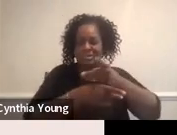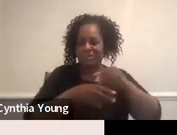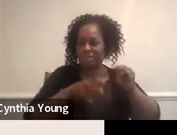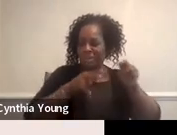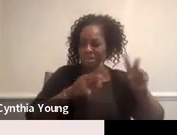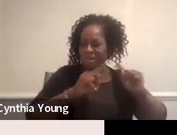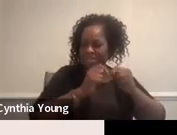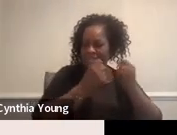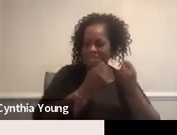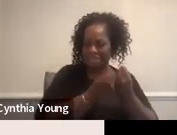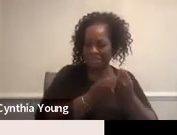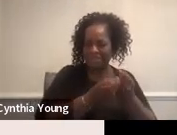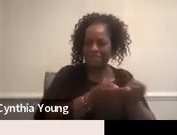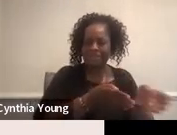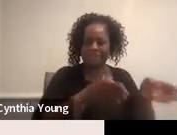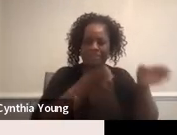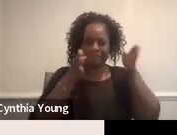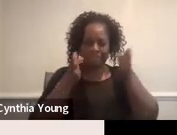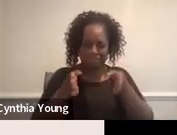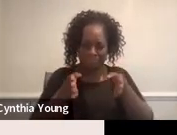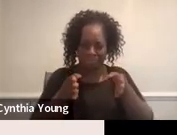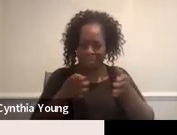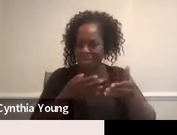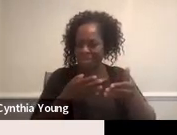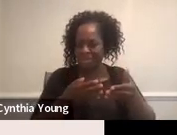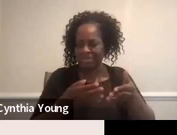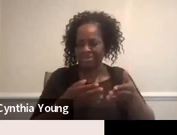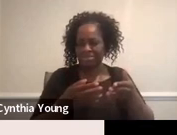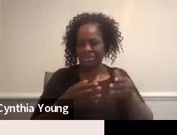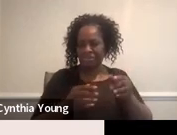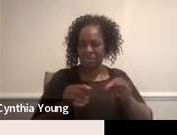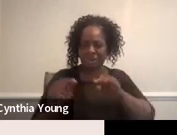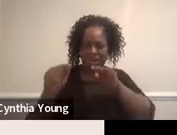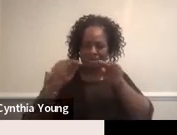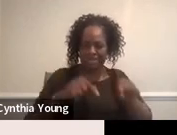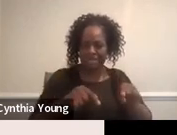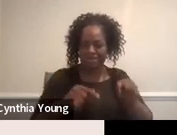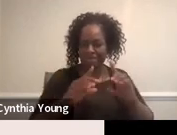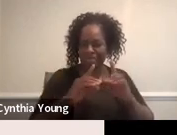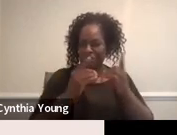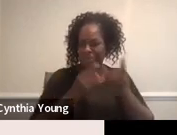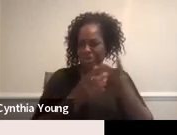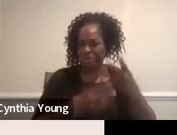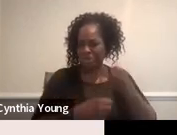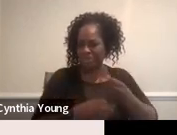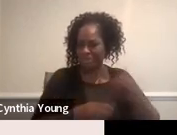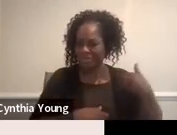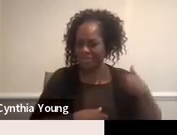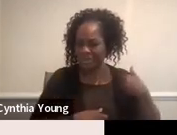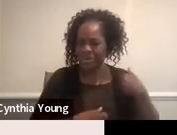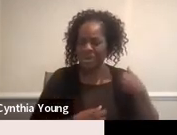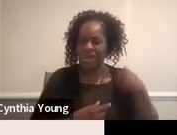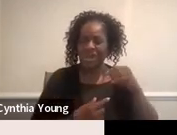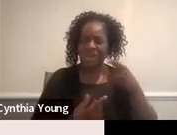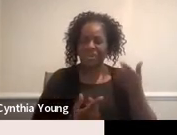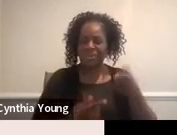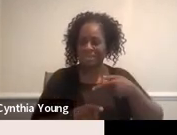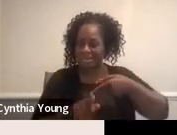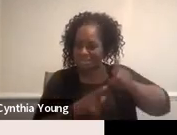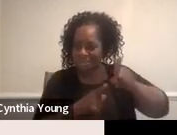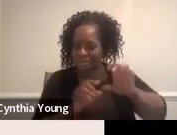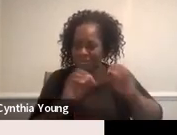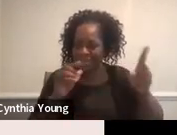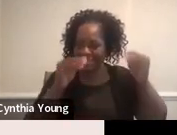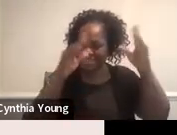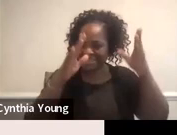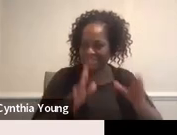team. And before I came to the department almost two years ago, I was a special ed teacher. Before that, I